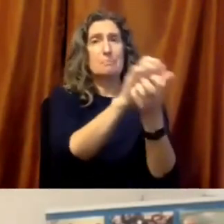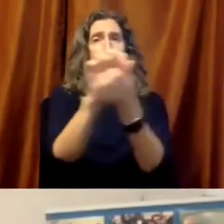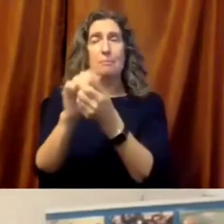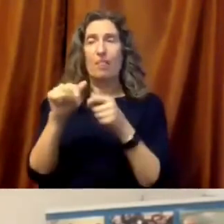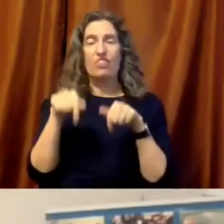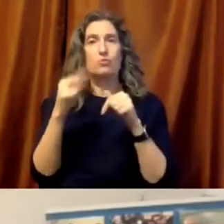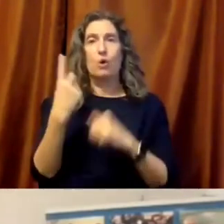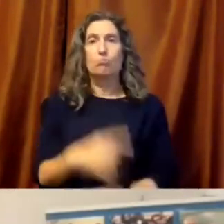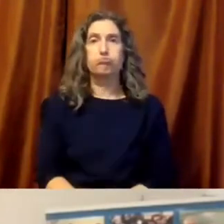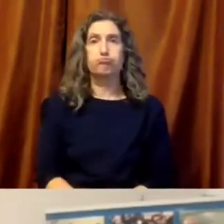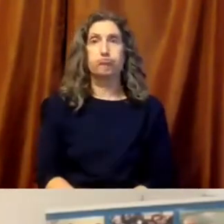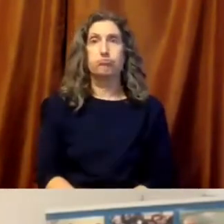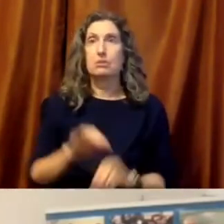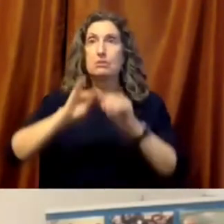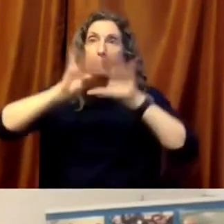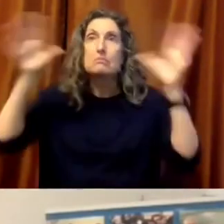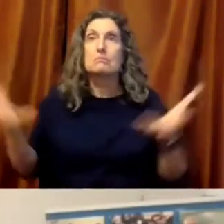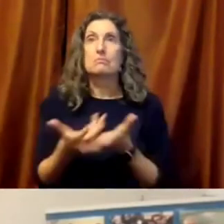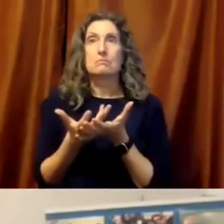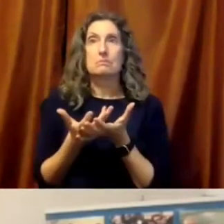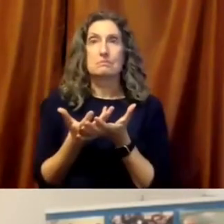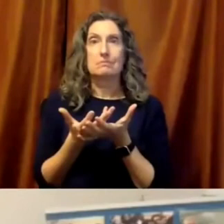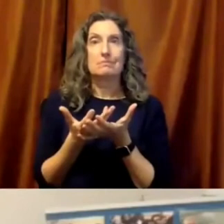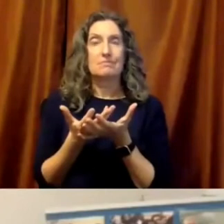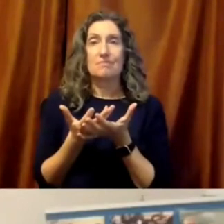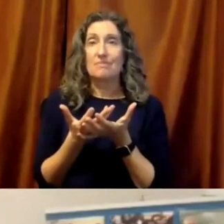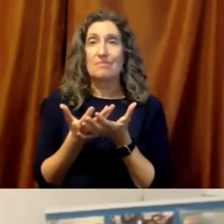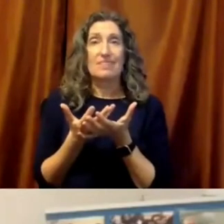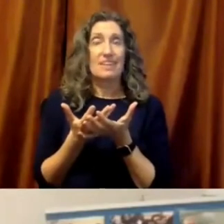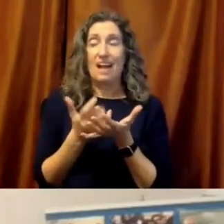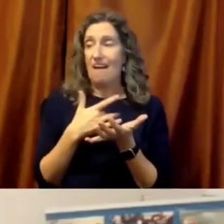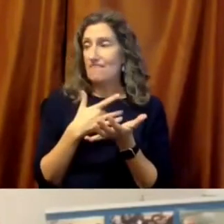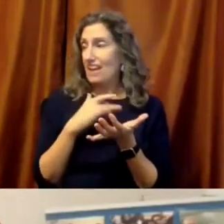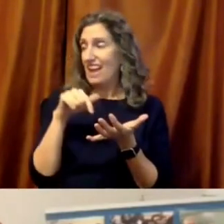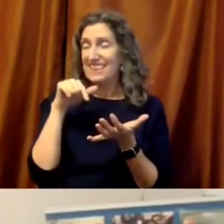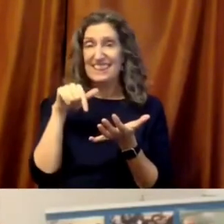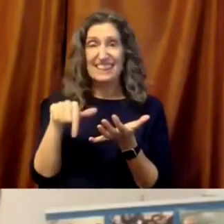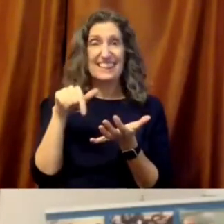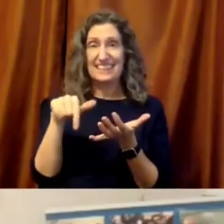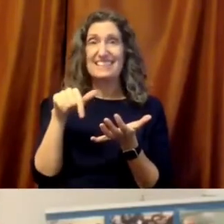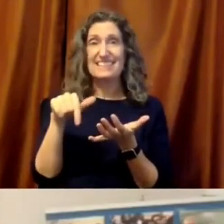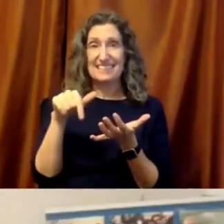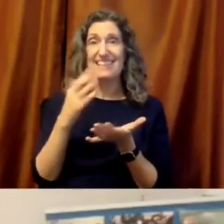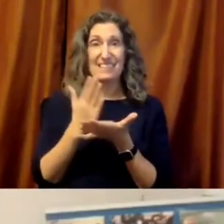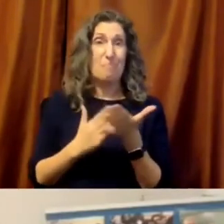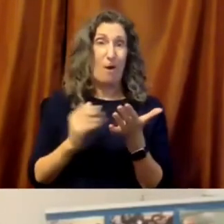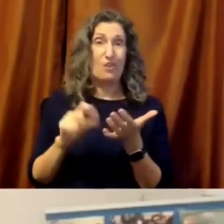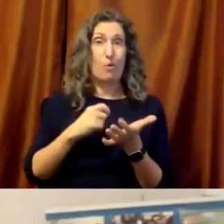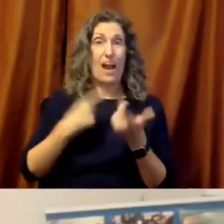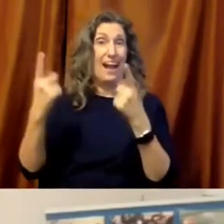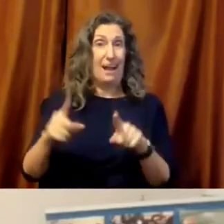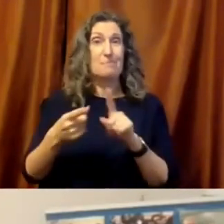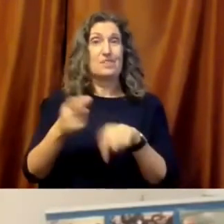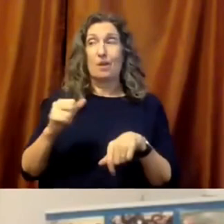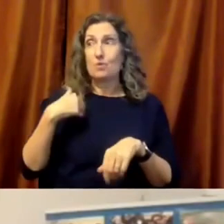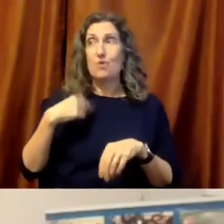different times in different ways. And I believe that that's part of the wisdom in a way of those who